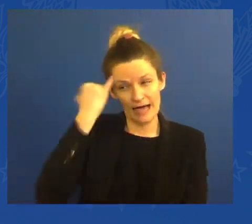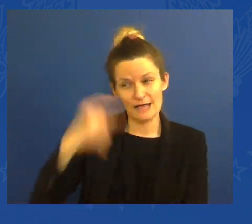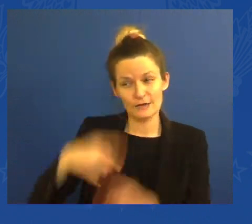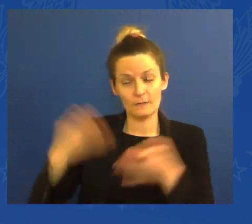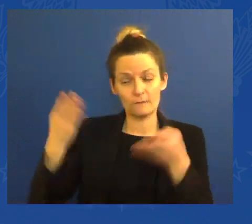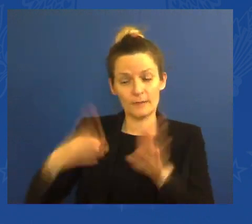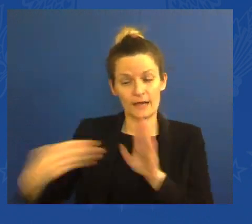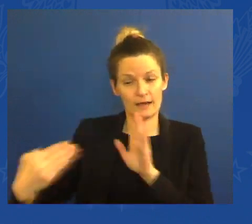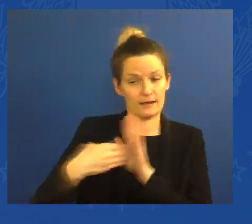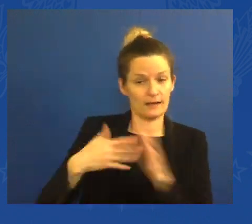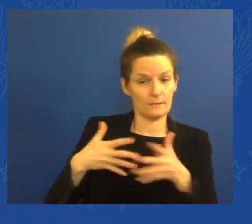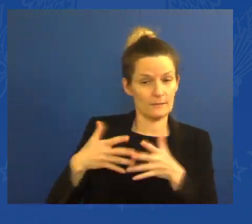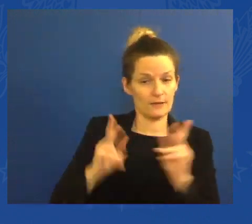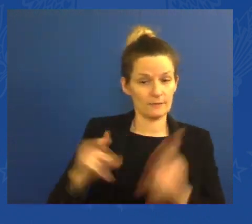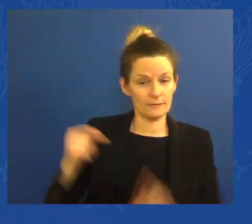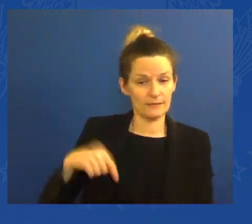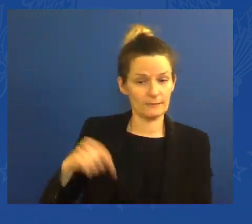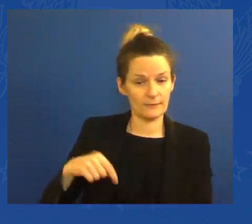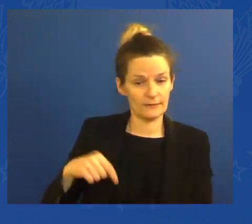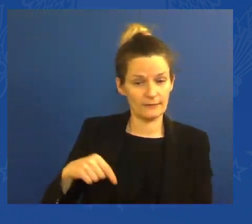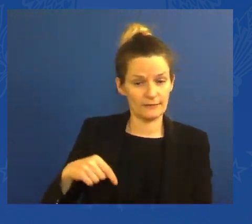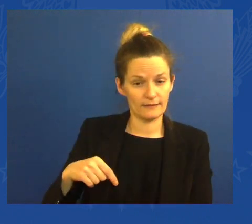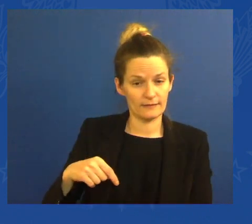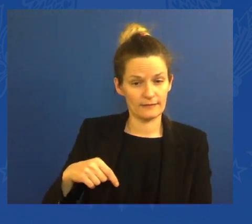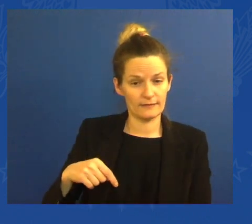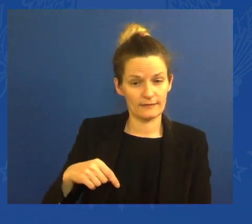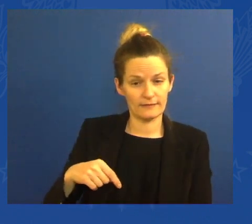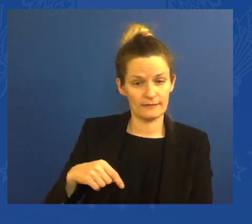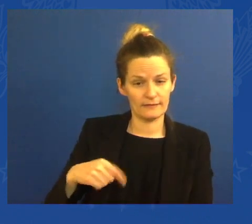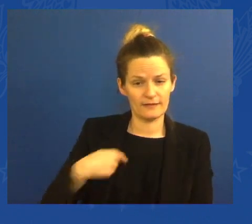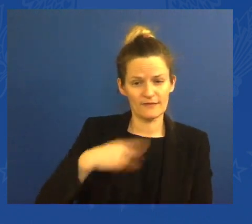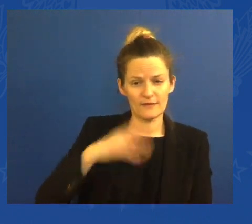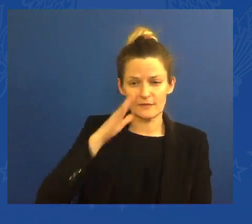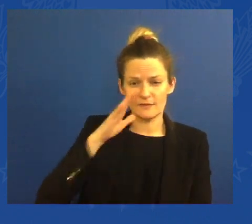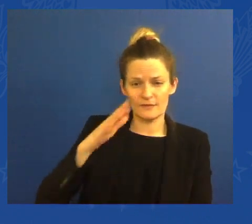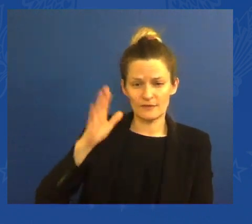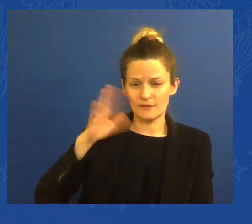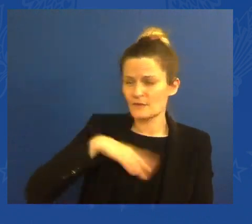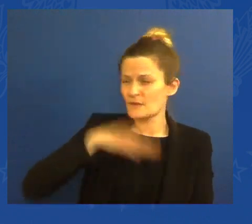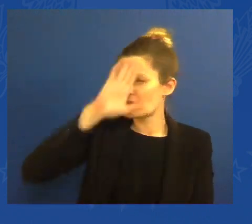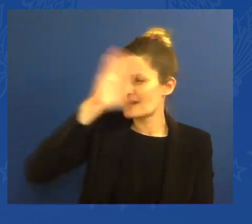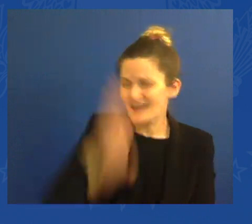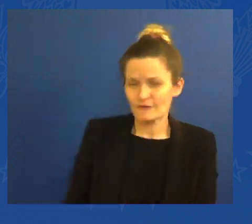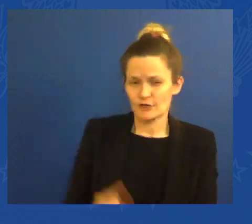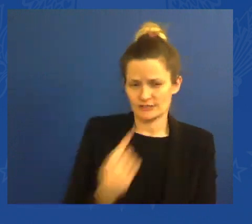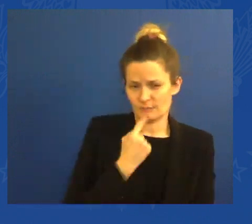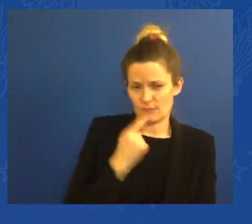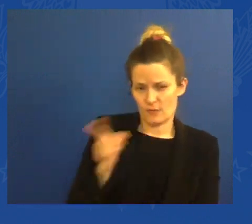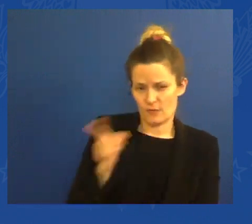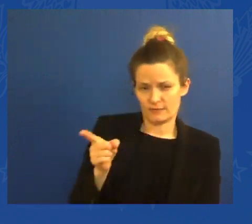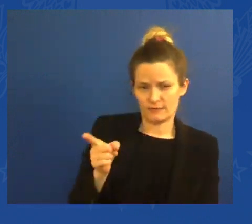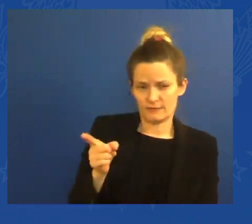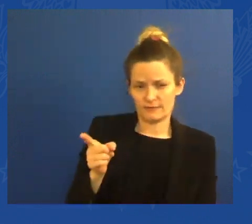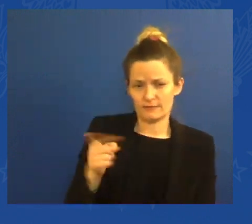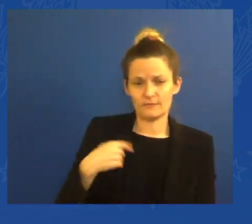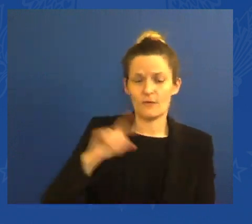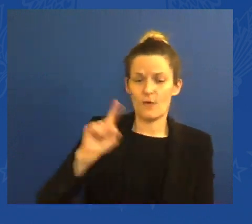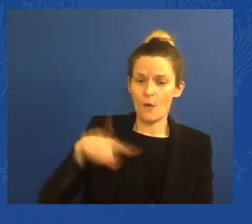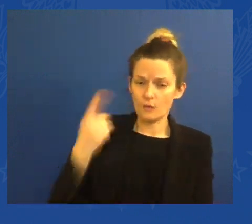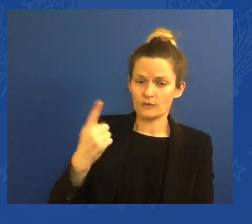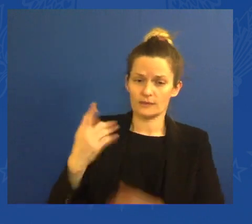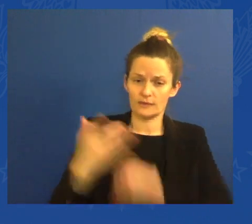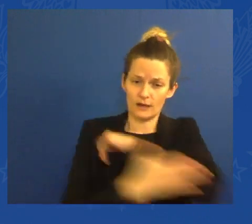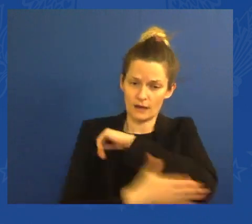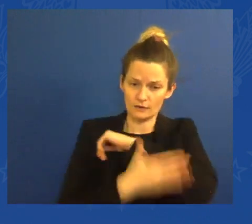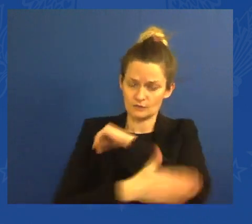ever let the country down. We're the only nation that has always turned every crisis we've faced